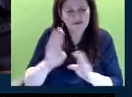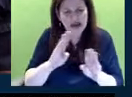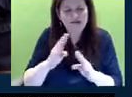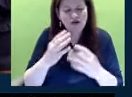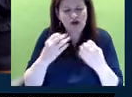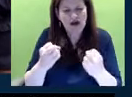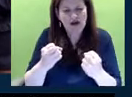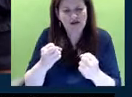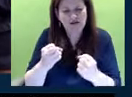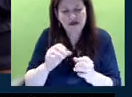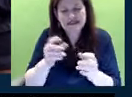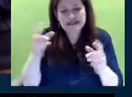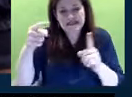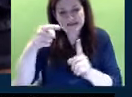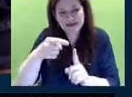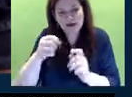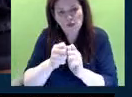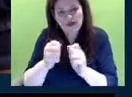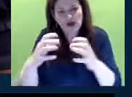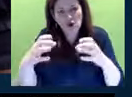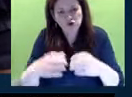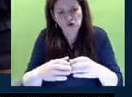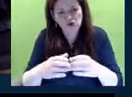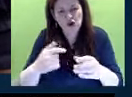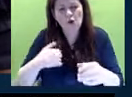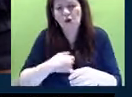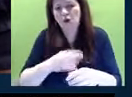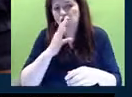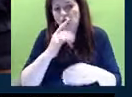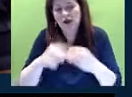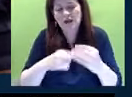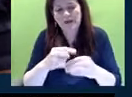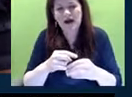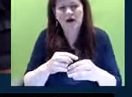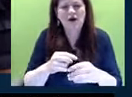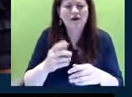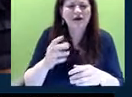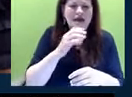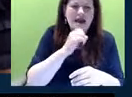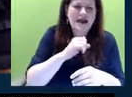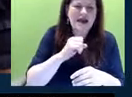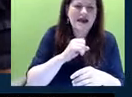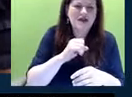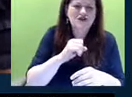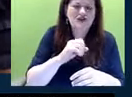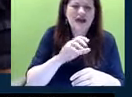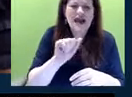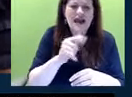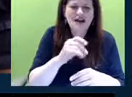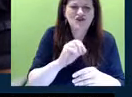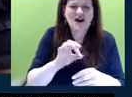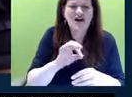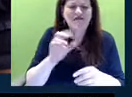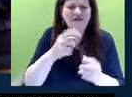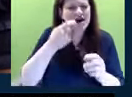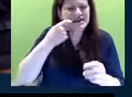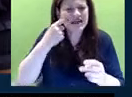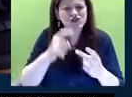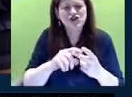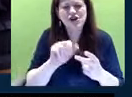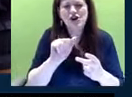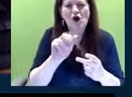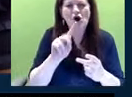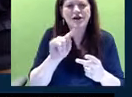particularly with the consortium. You know, we were talking about the A's of addiction and autism and trauma